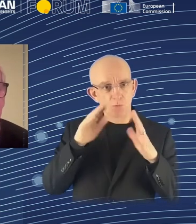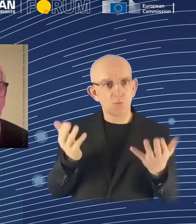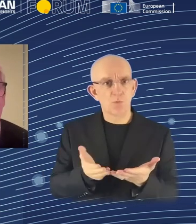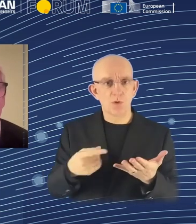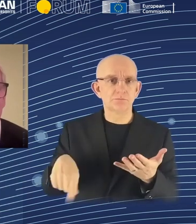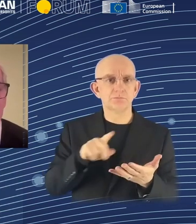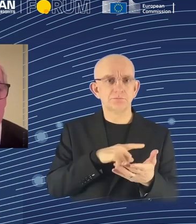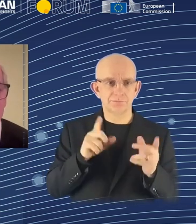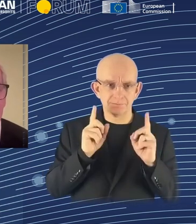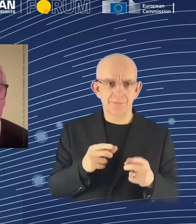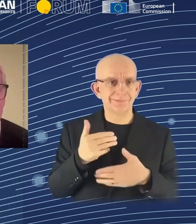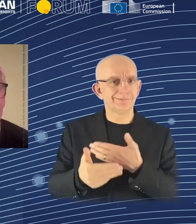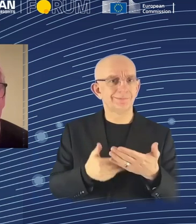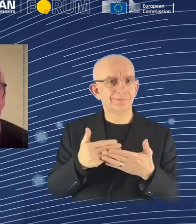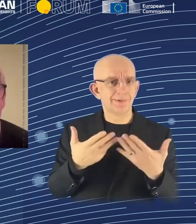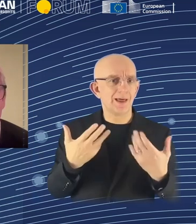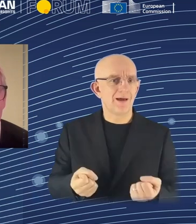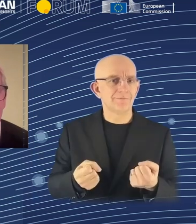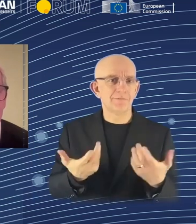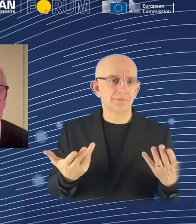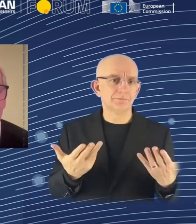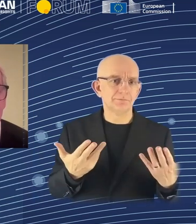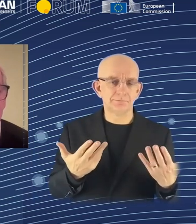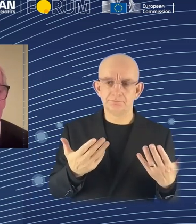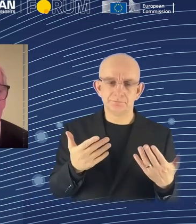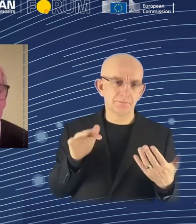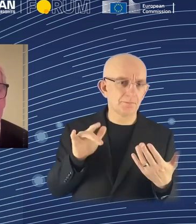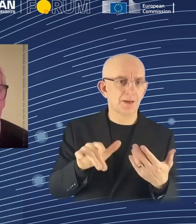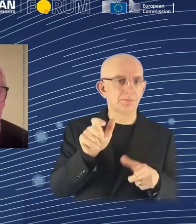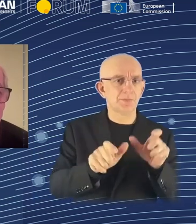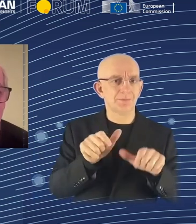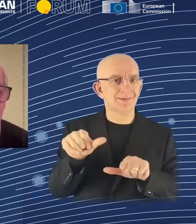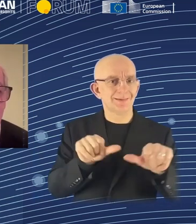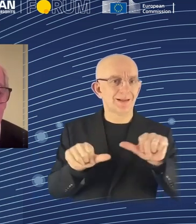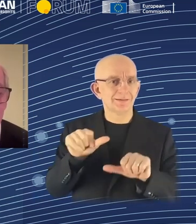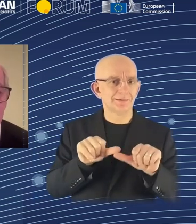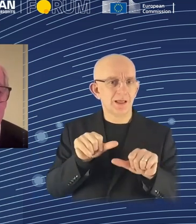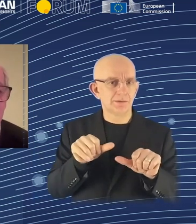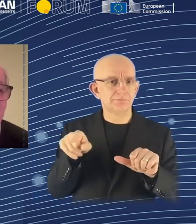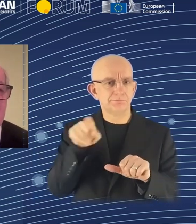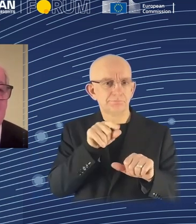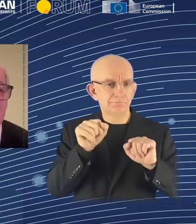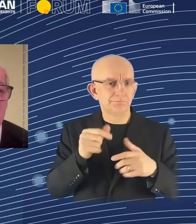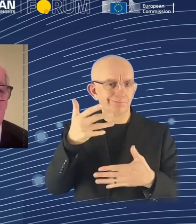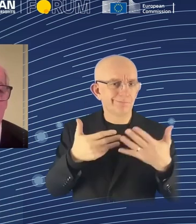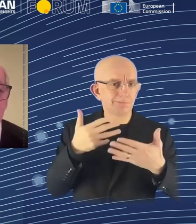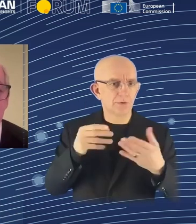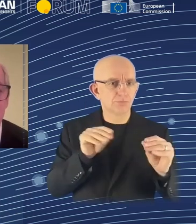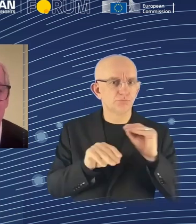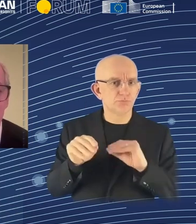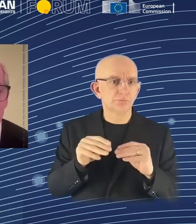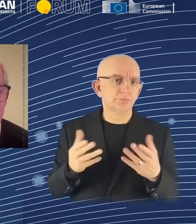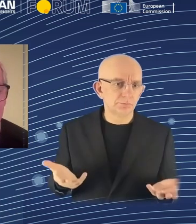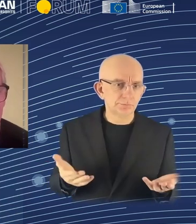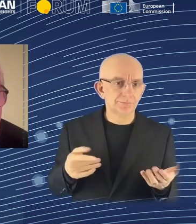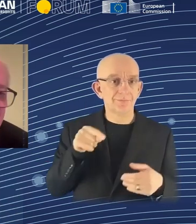because almost by definition, data scientists are dealing with very large quantities of data. And so we don't